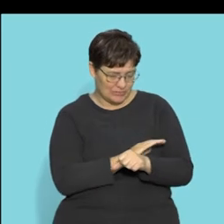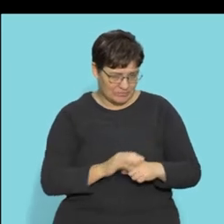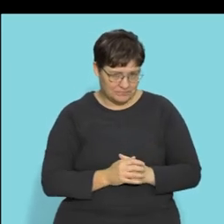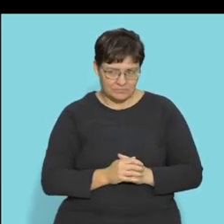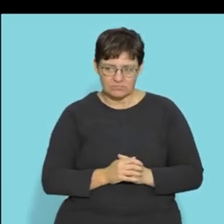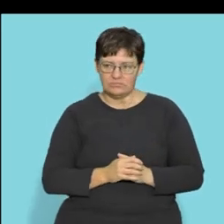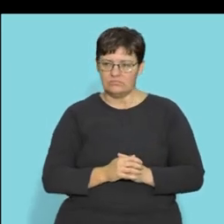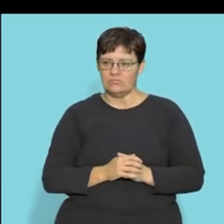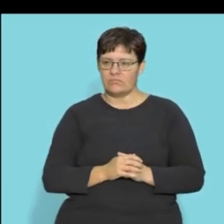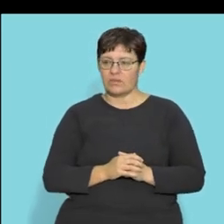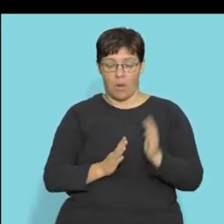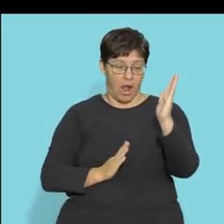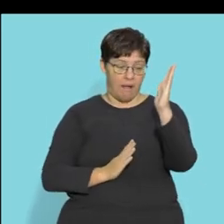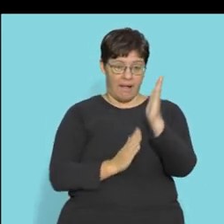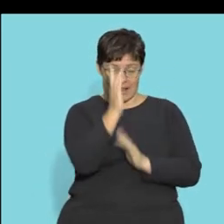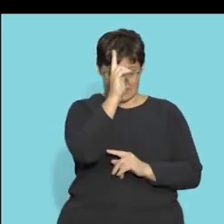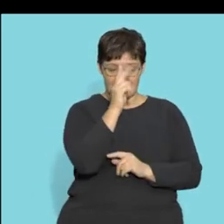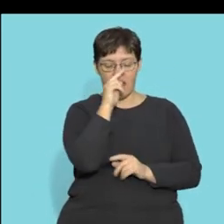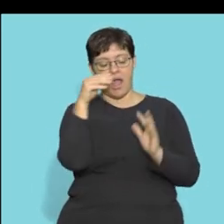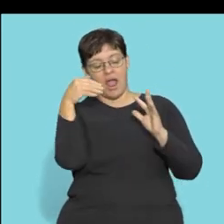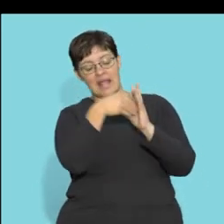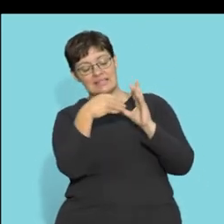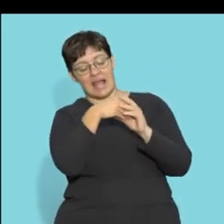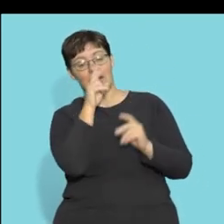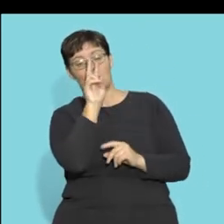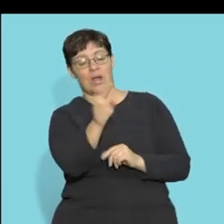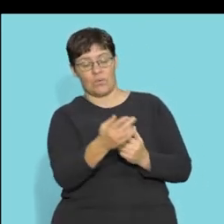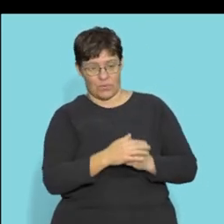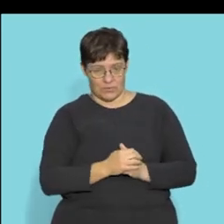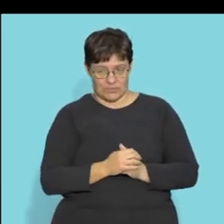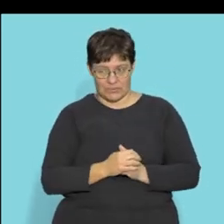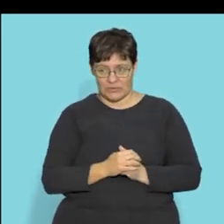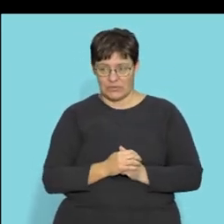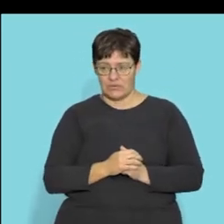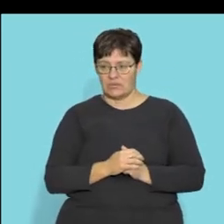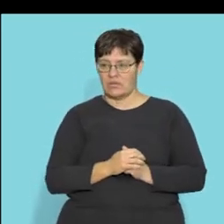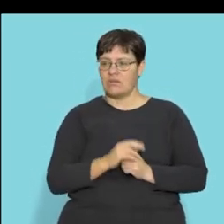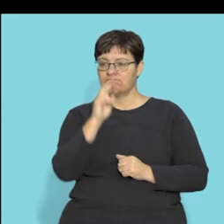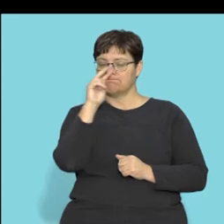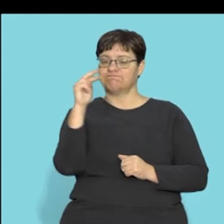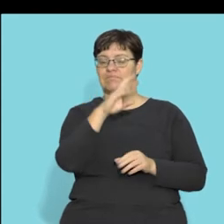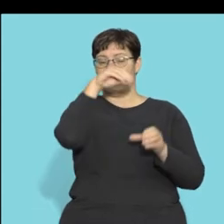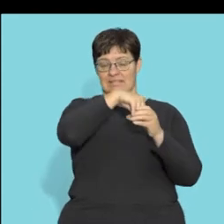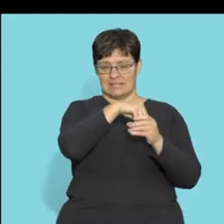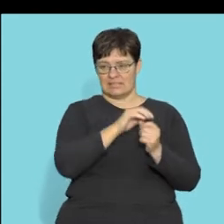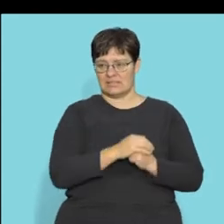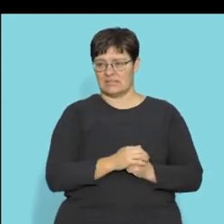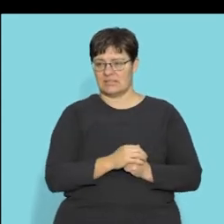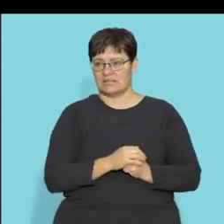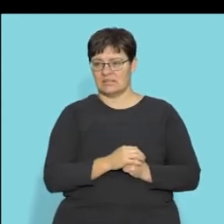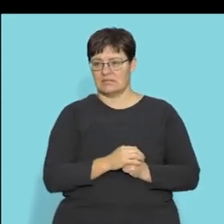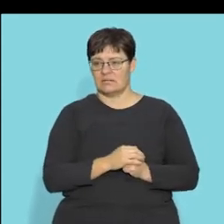this is the internal structure of the brain if you look this is now they cut it and you can see on the inside